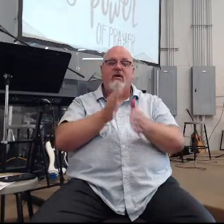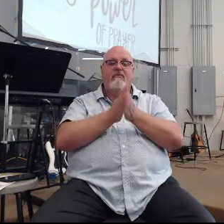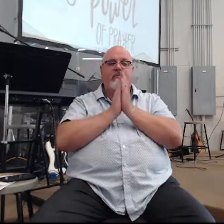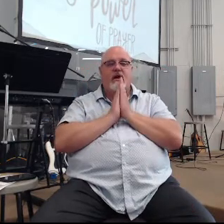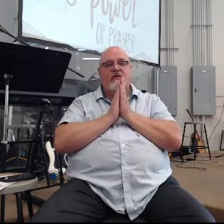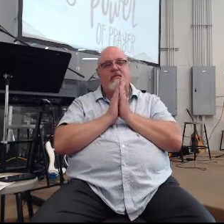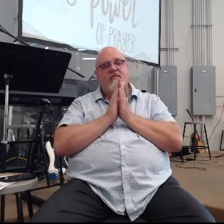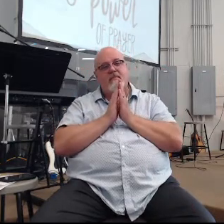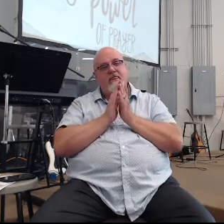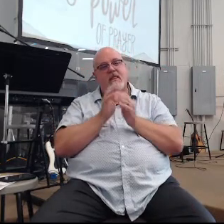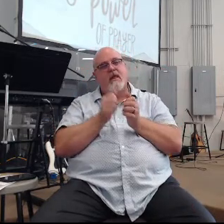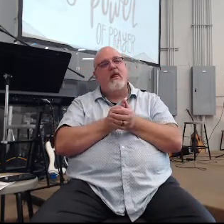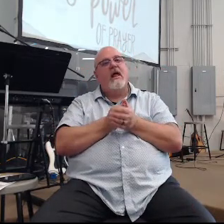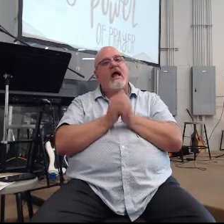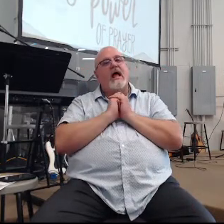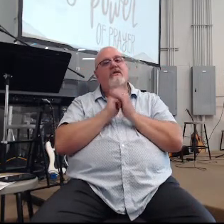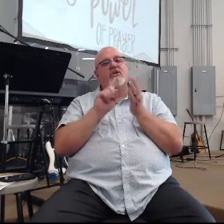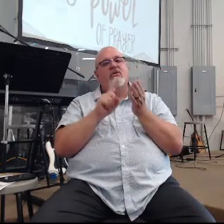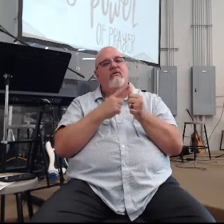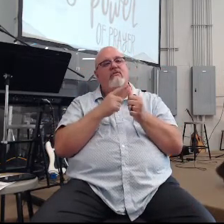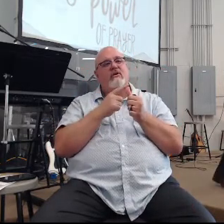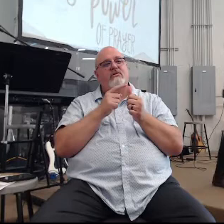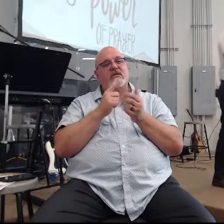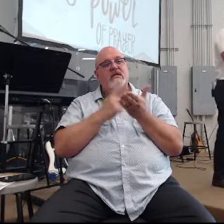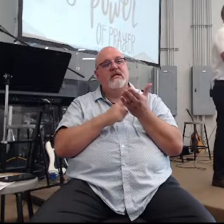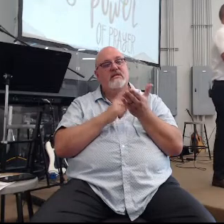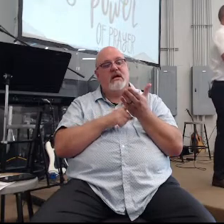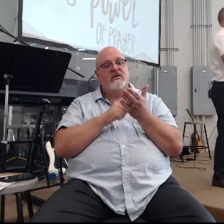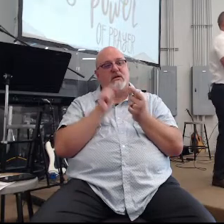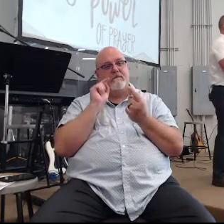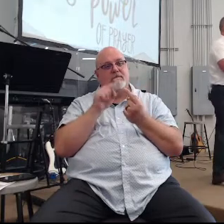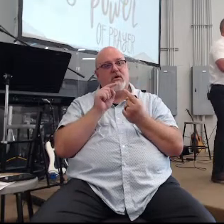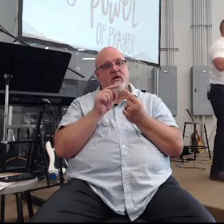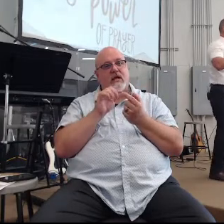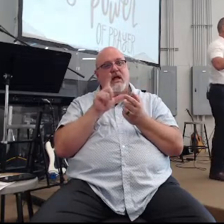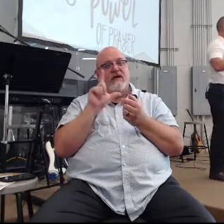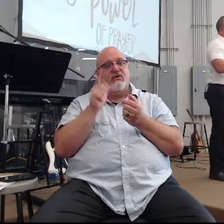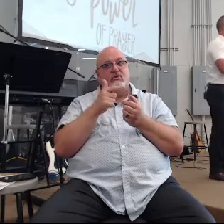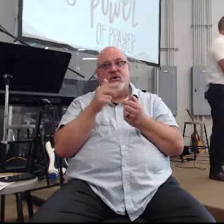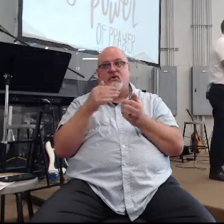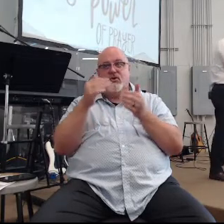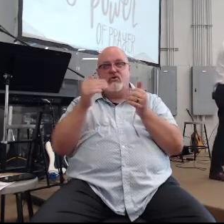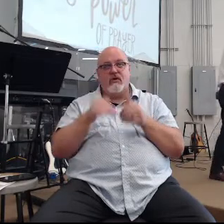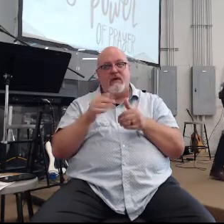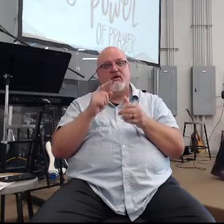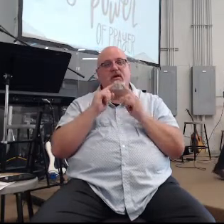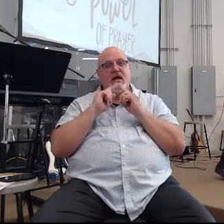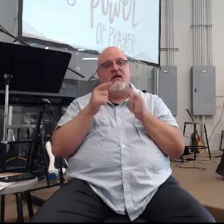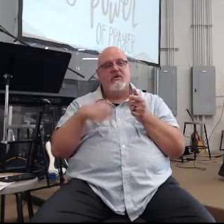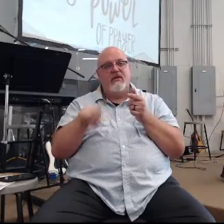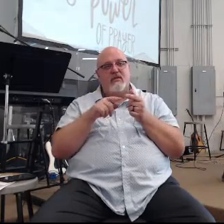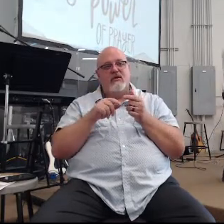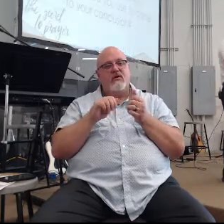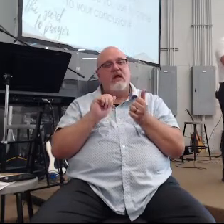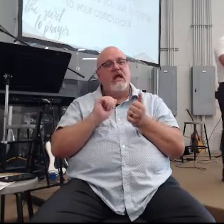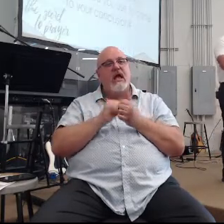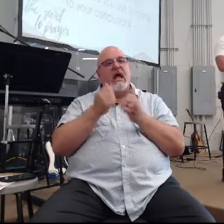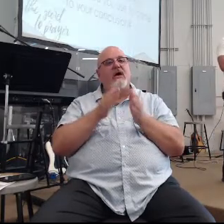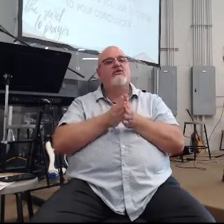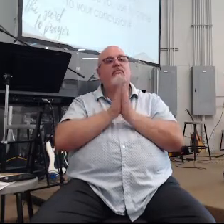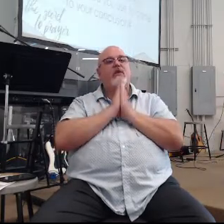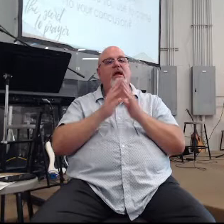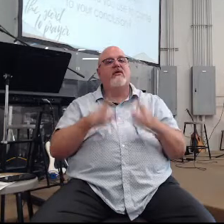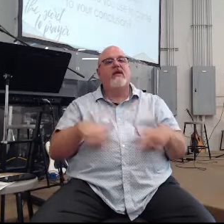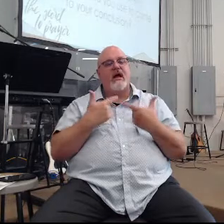further I just want to ask you our first talking points question I'm going to have you just turn to your neighbor quickly and answer this how is your prayer